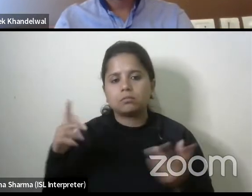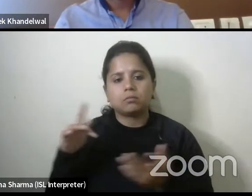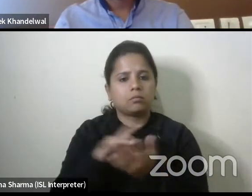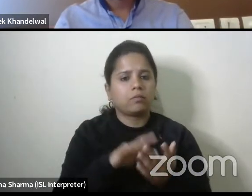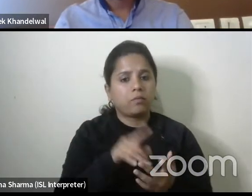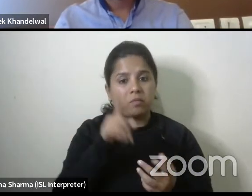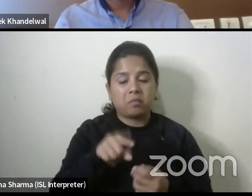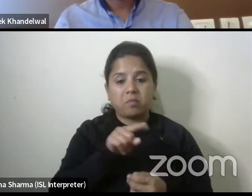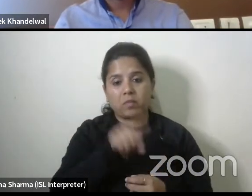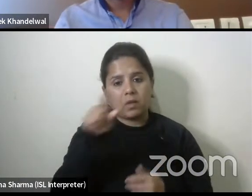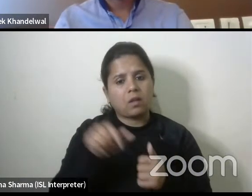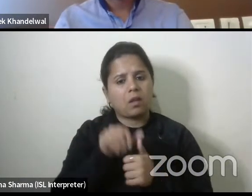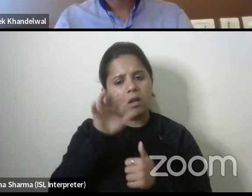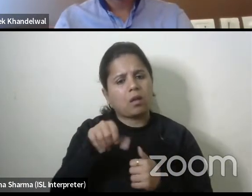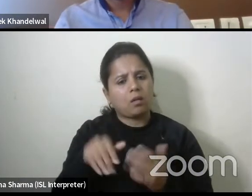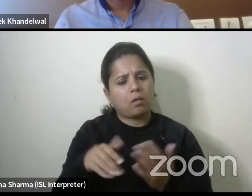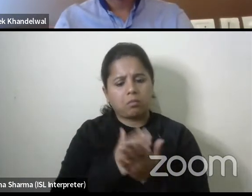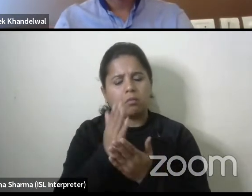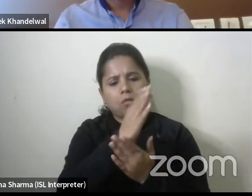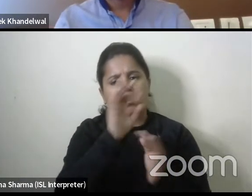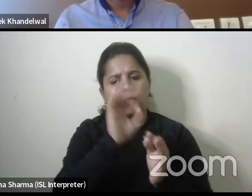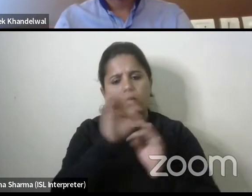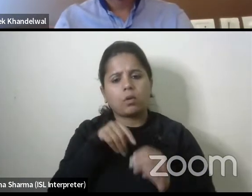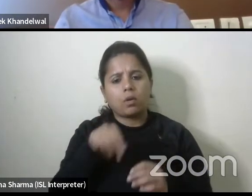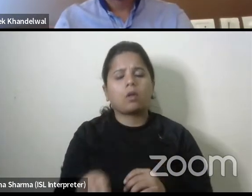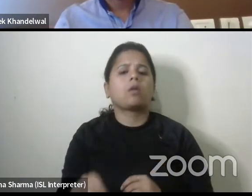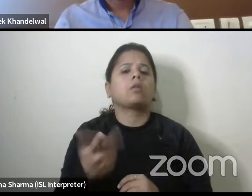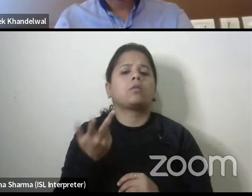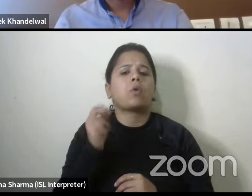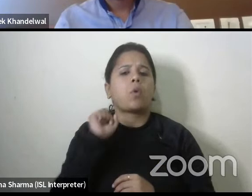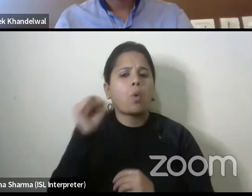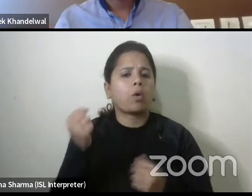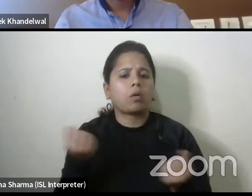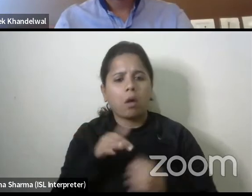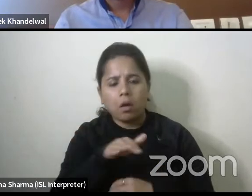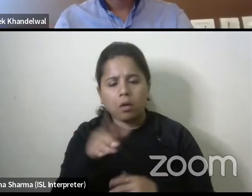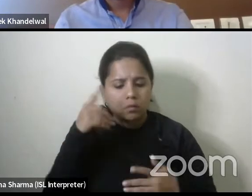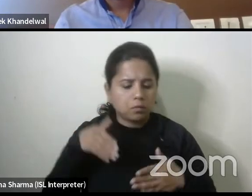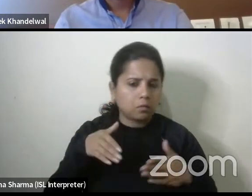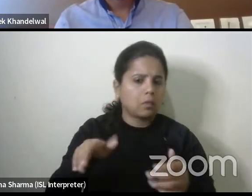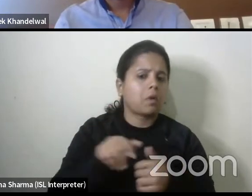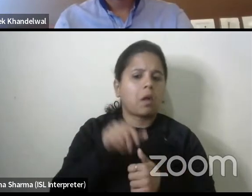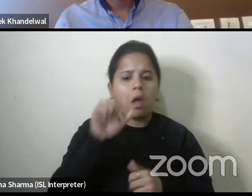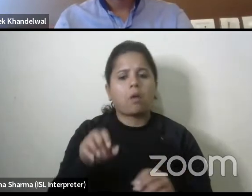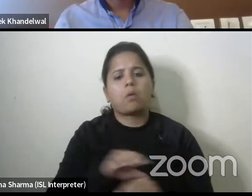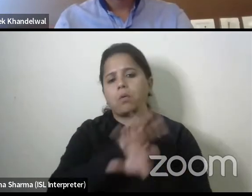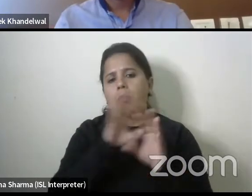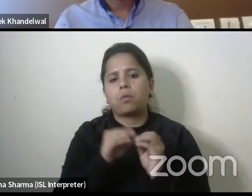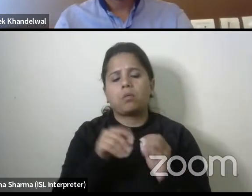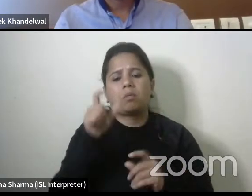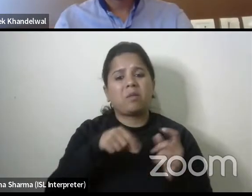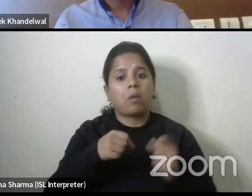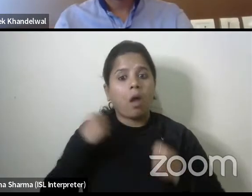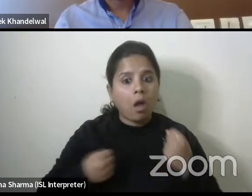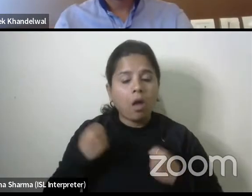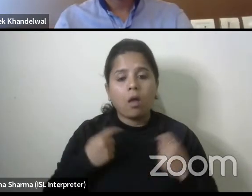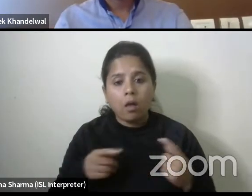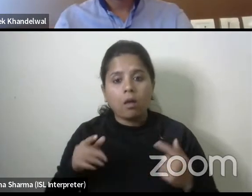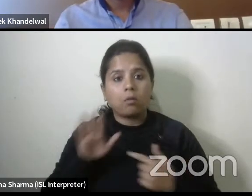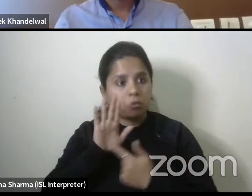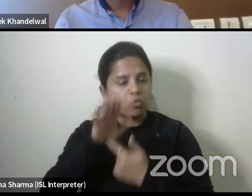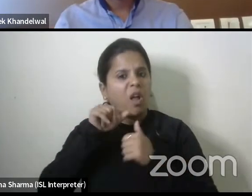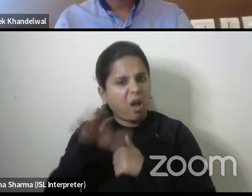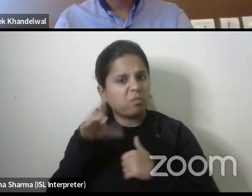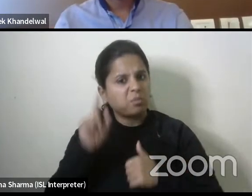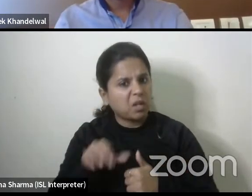have to there are accessible maps you can your public transport is accessible your streets are accessible and it's nobody's like running a campaign on accessibility